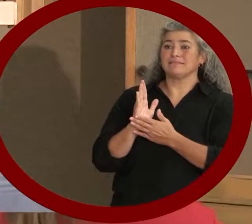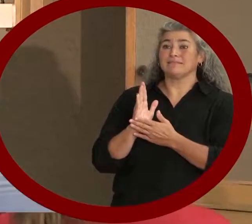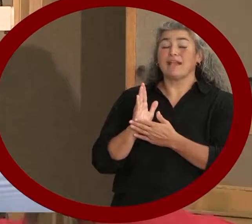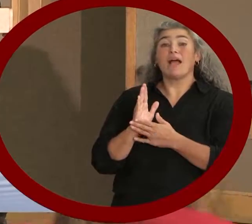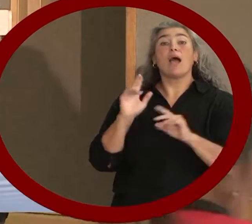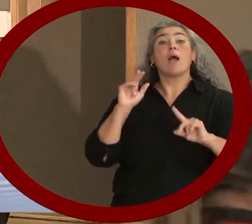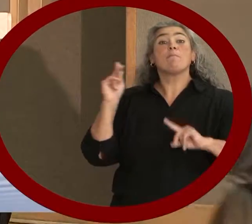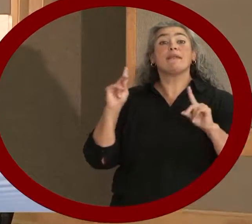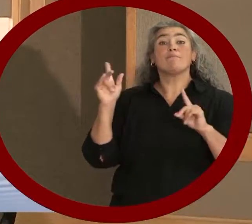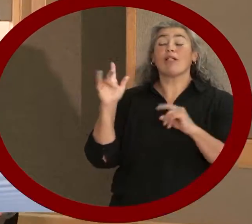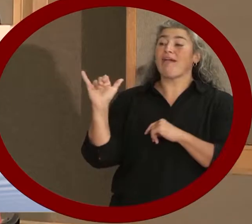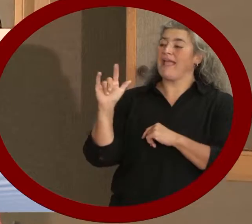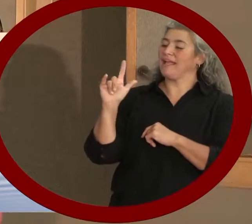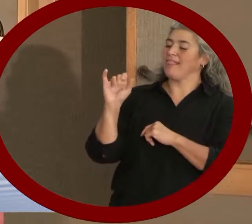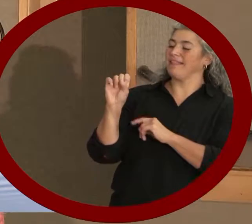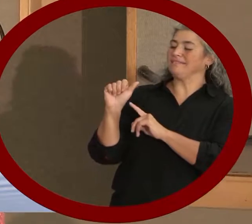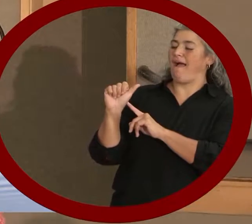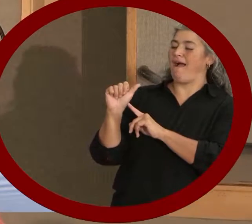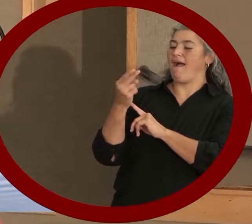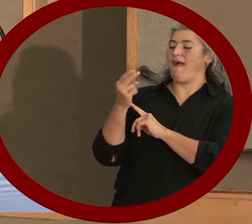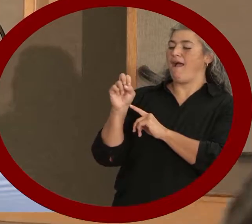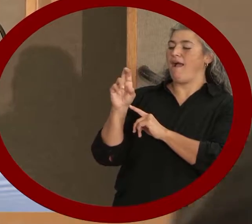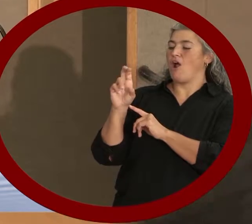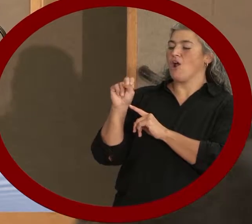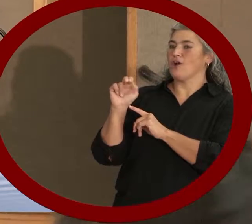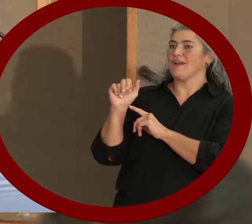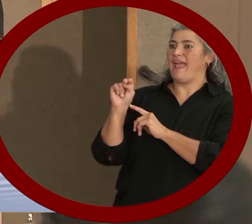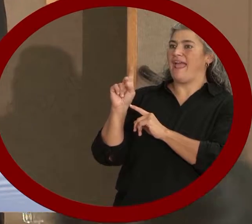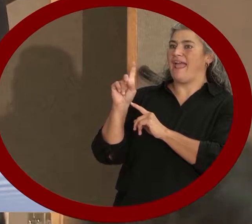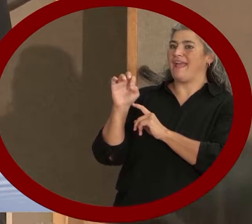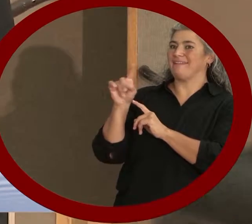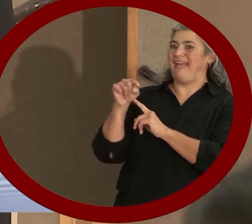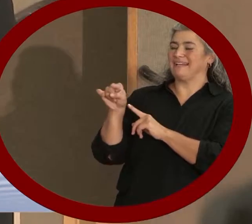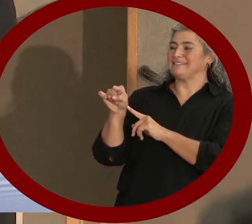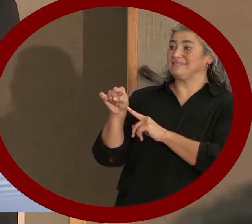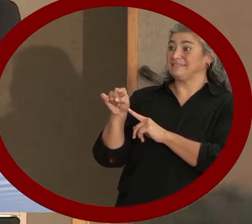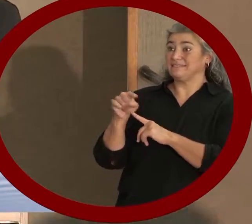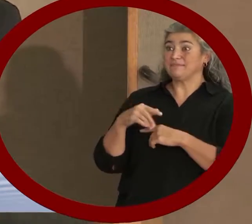is a distinct advantage. Lisa, would you please join me?